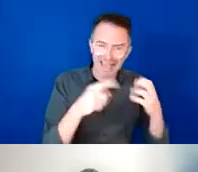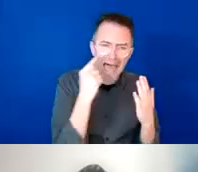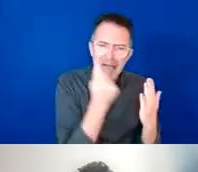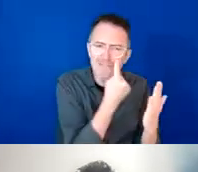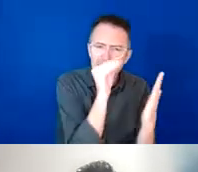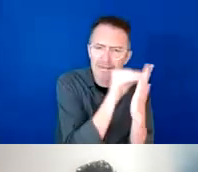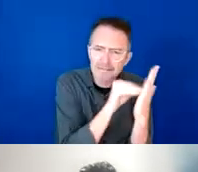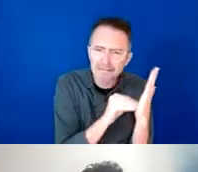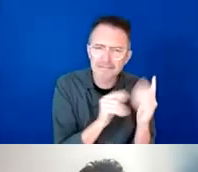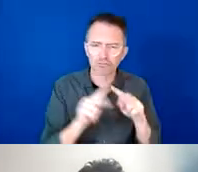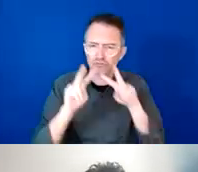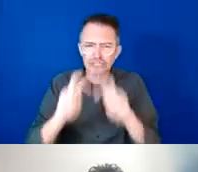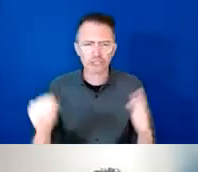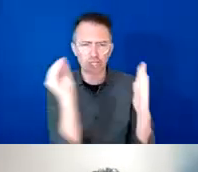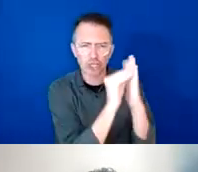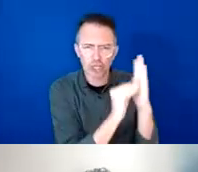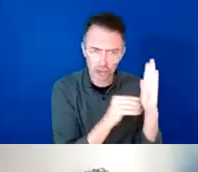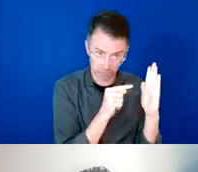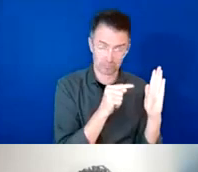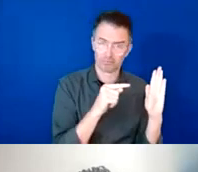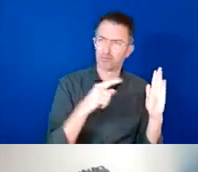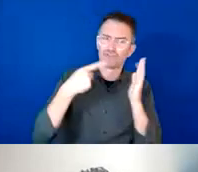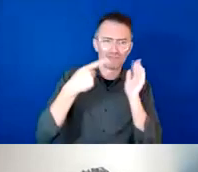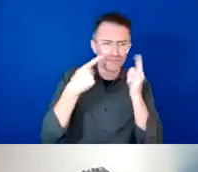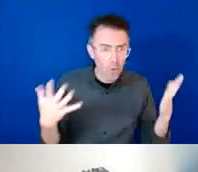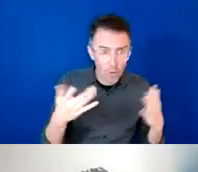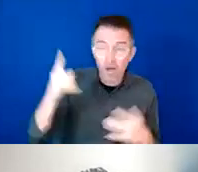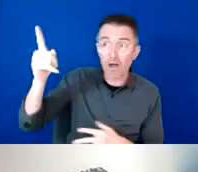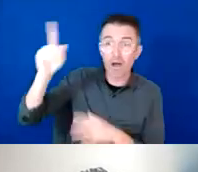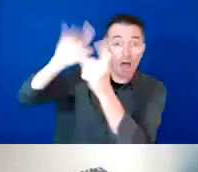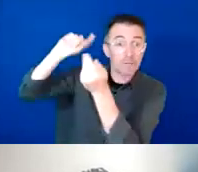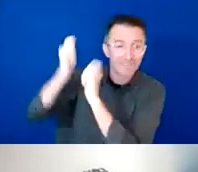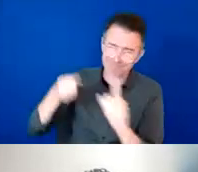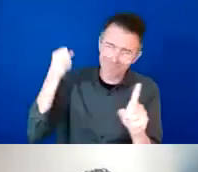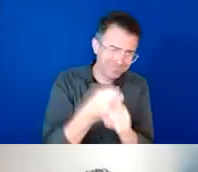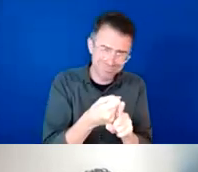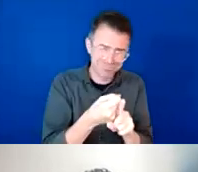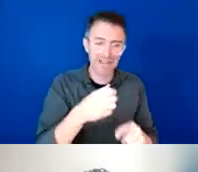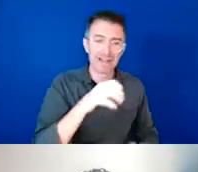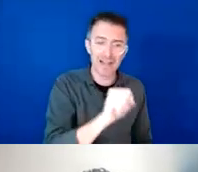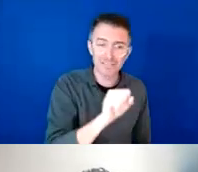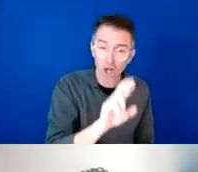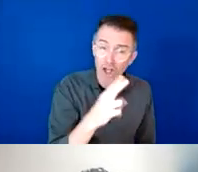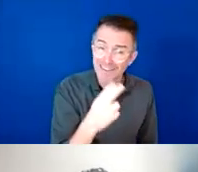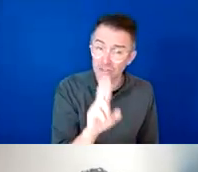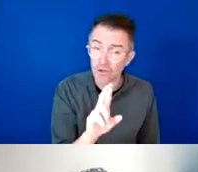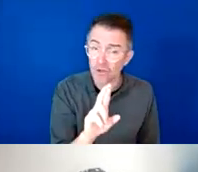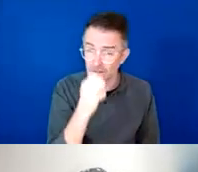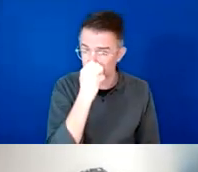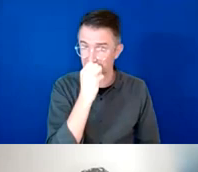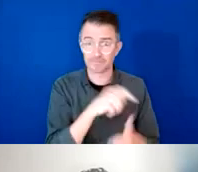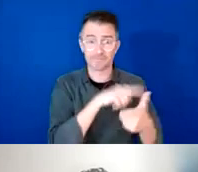what's been happening and what's going ahead. But really to also call for a collective voice and action as we go towards COP.